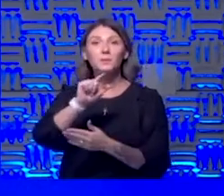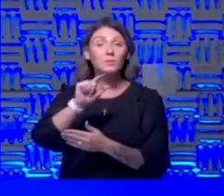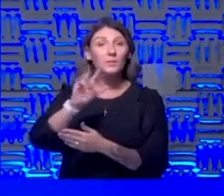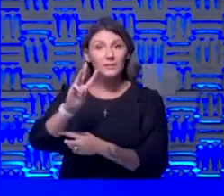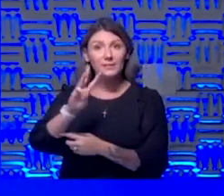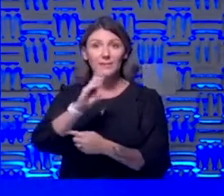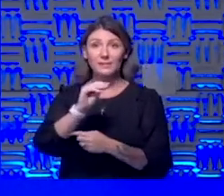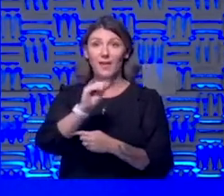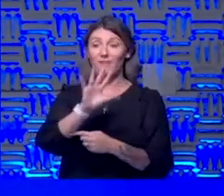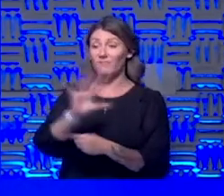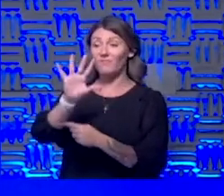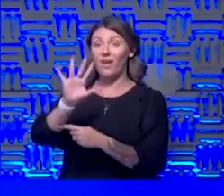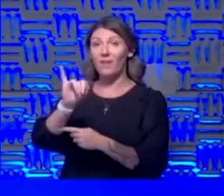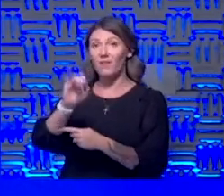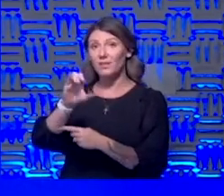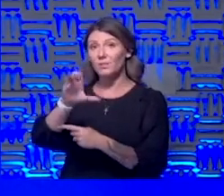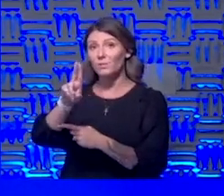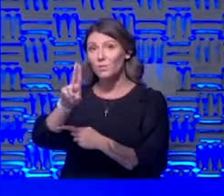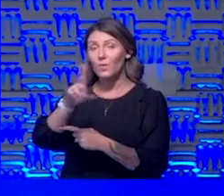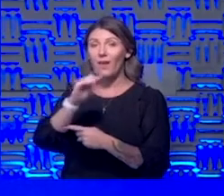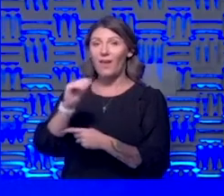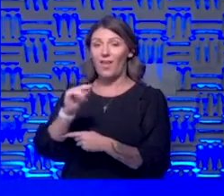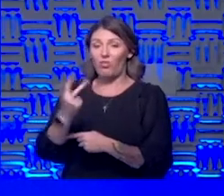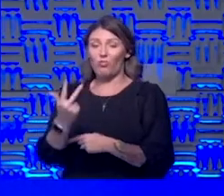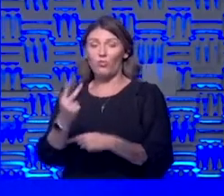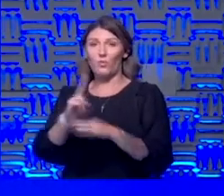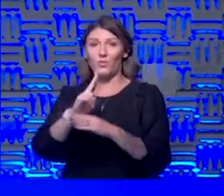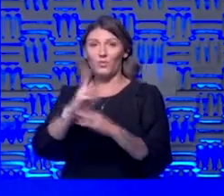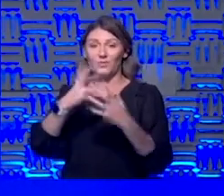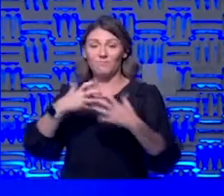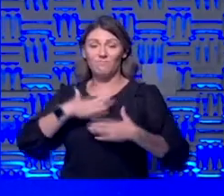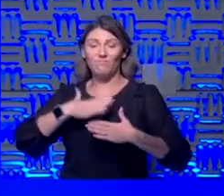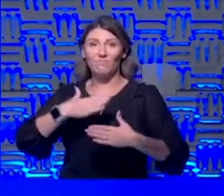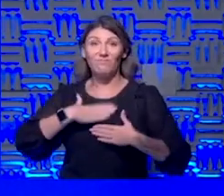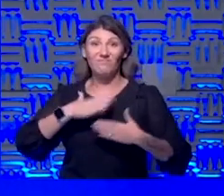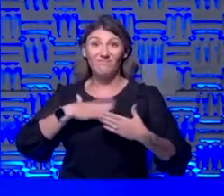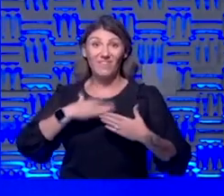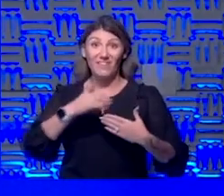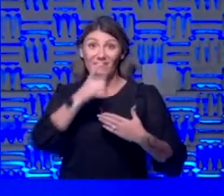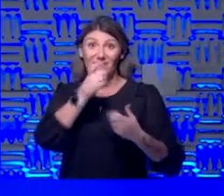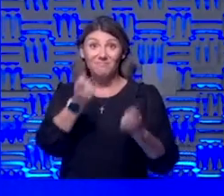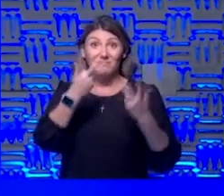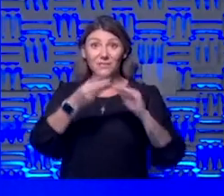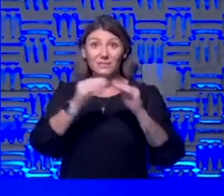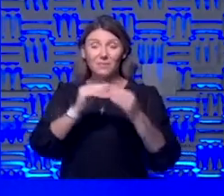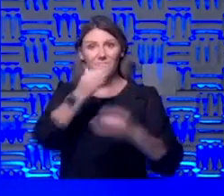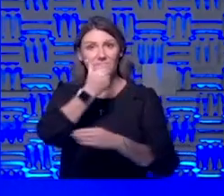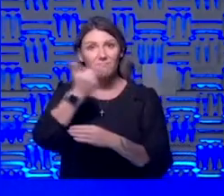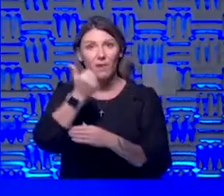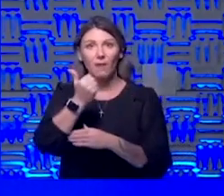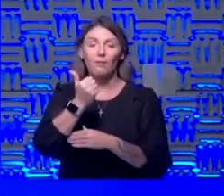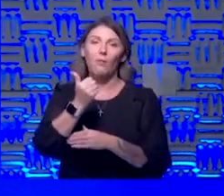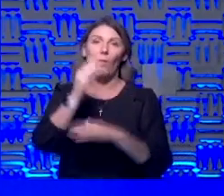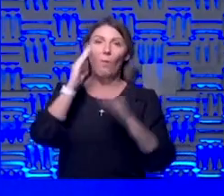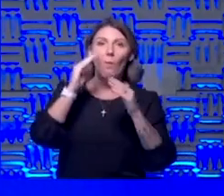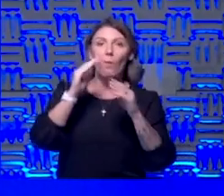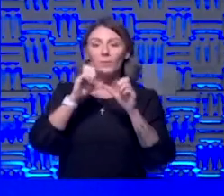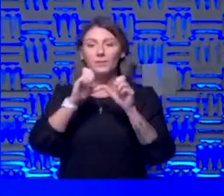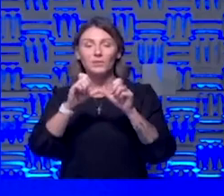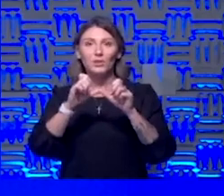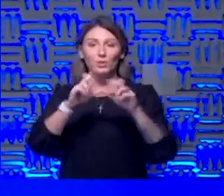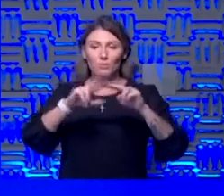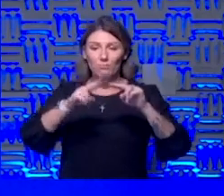in the ICU and three of those on the ventilators. So the less numbers the better and hopefully we can keep pushing that number down if we can keep